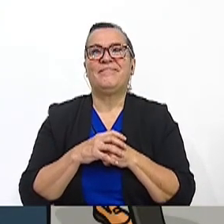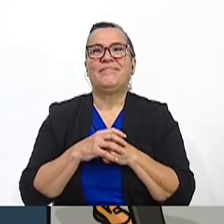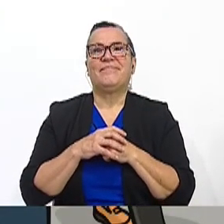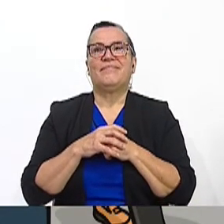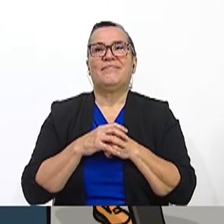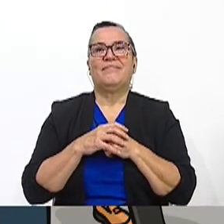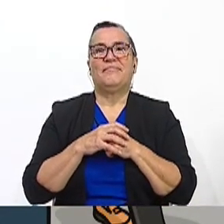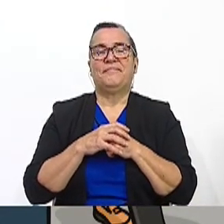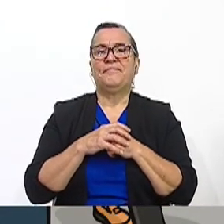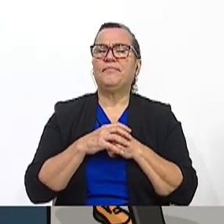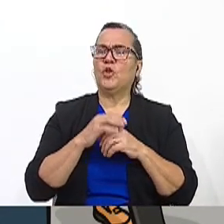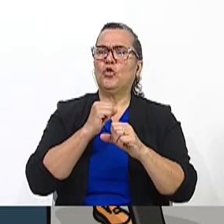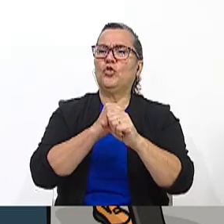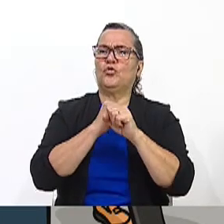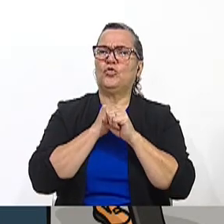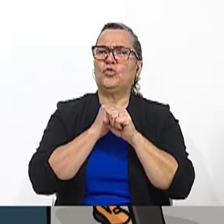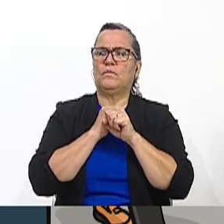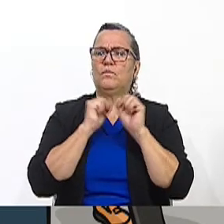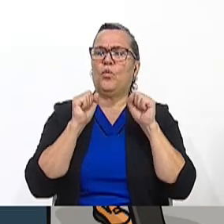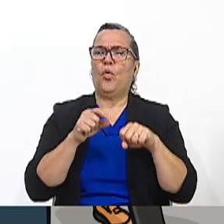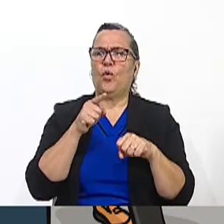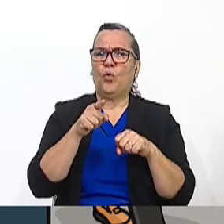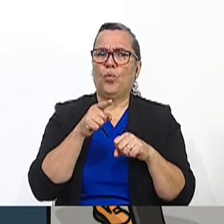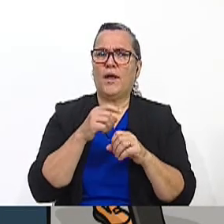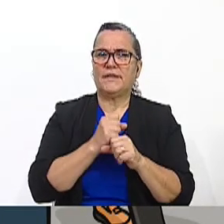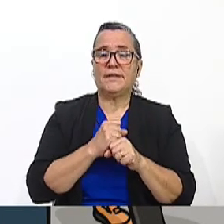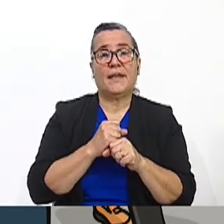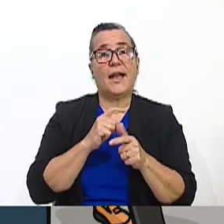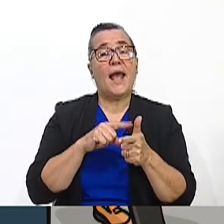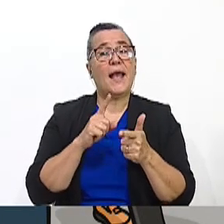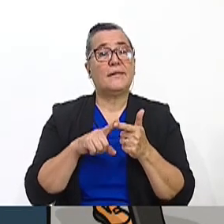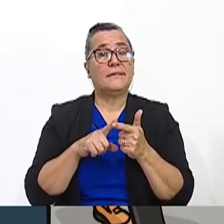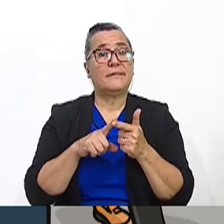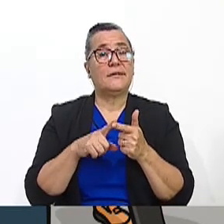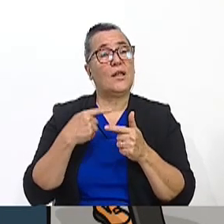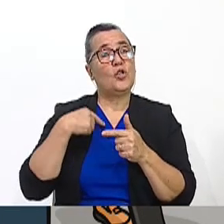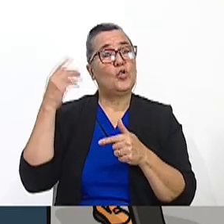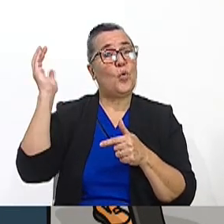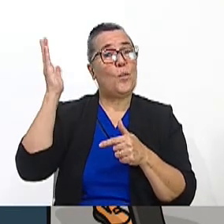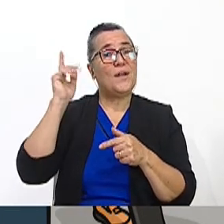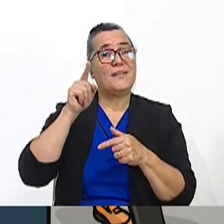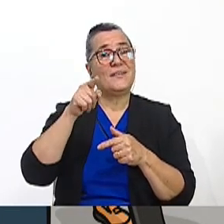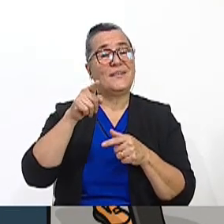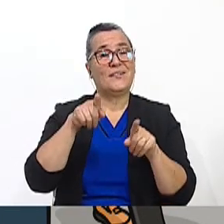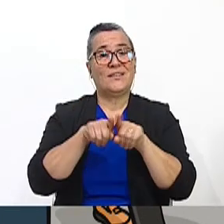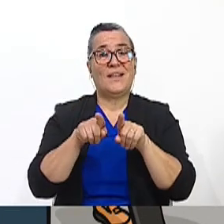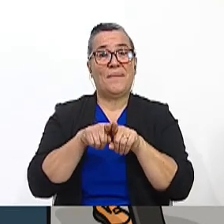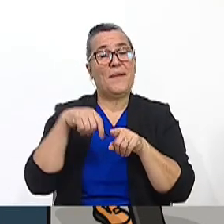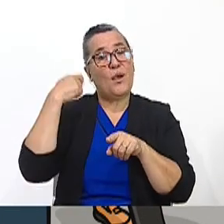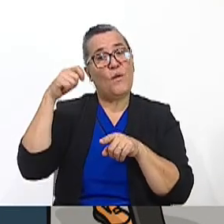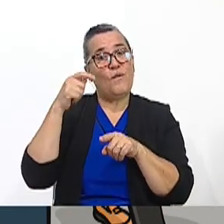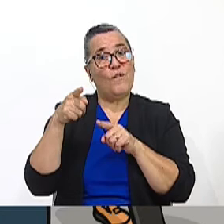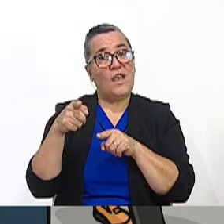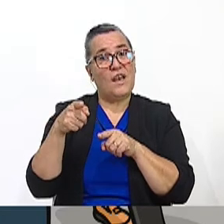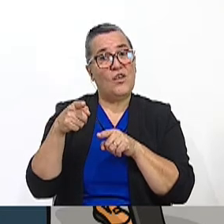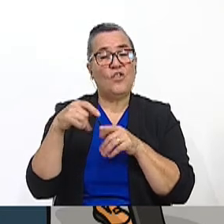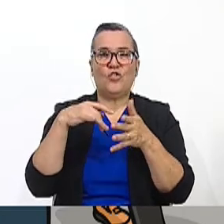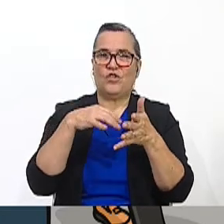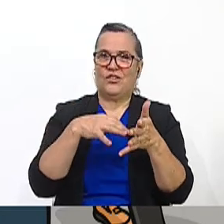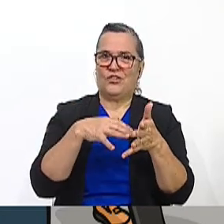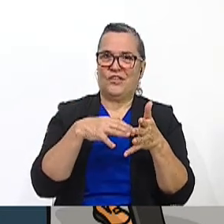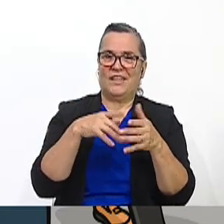Okay, I'm sure you could do it, right? And I'd like to present you a video to a student.